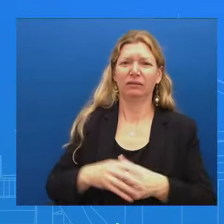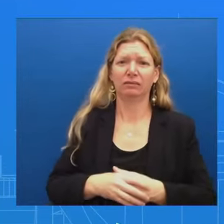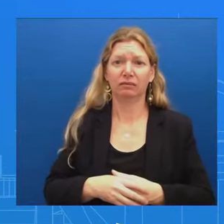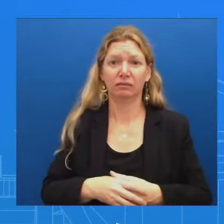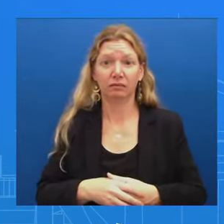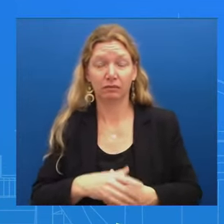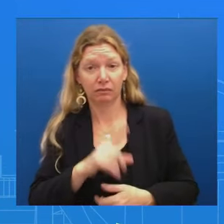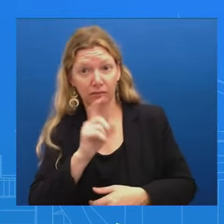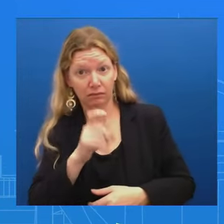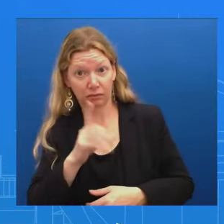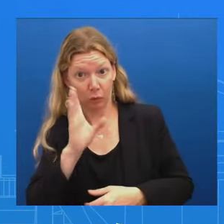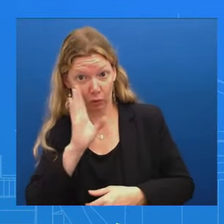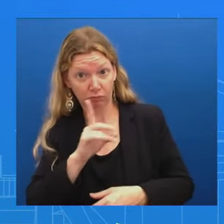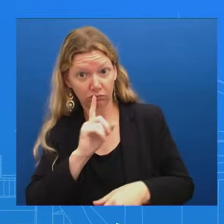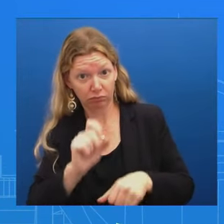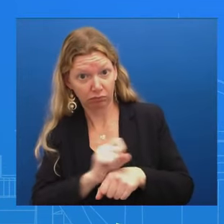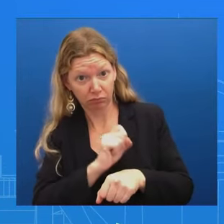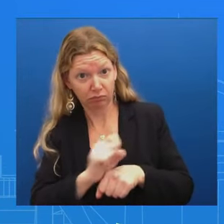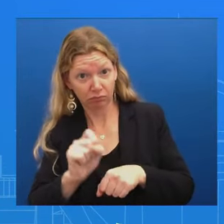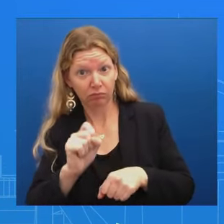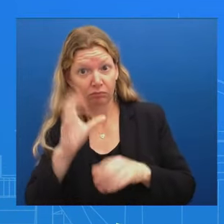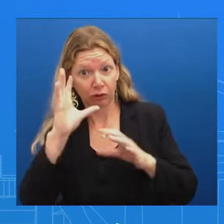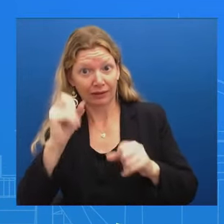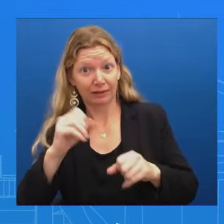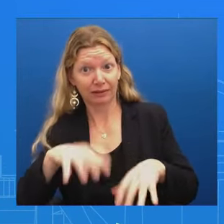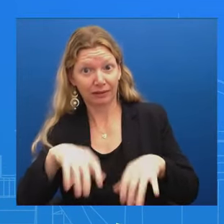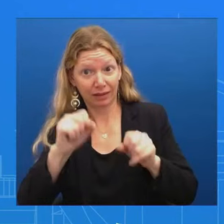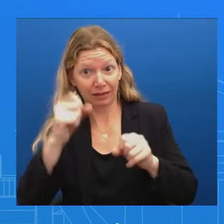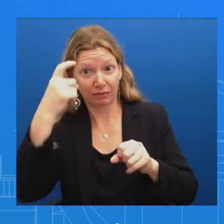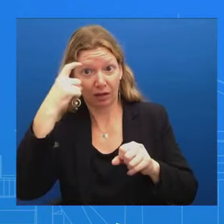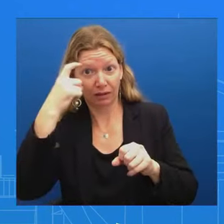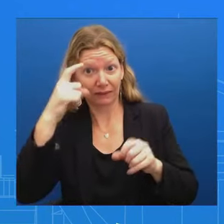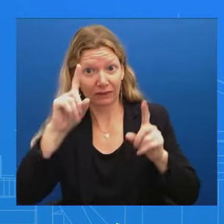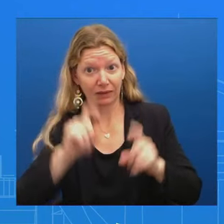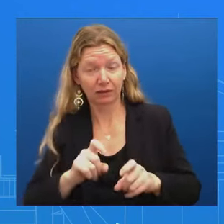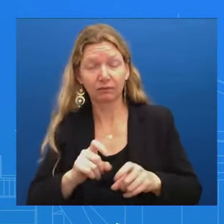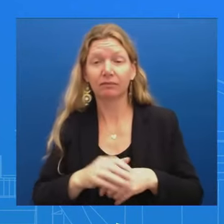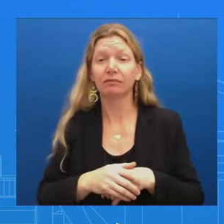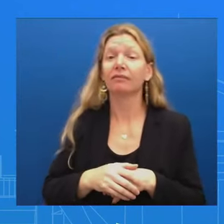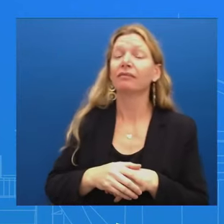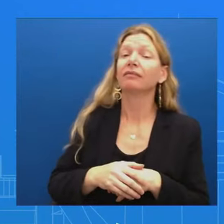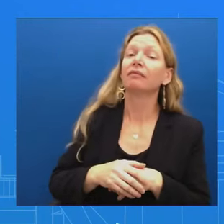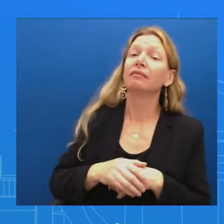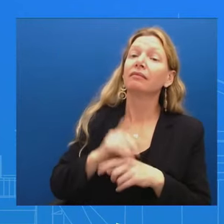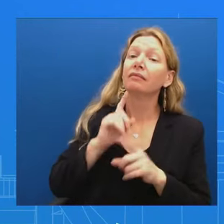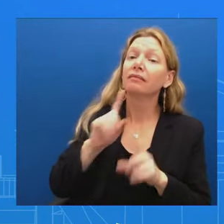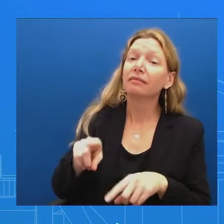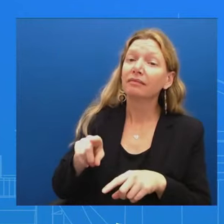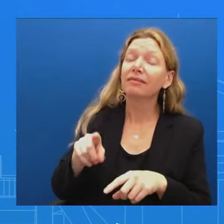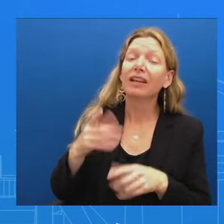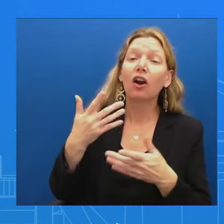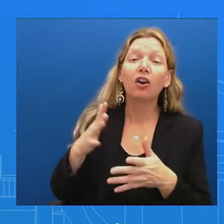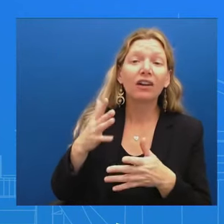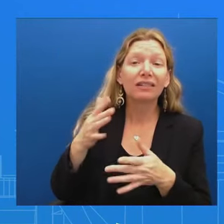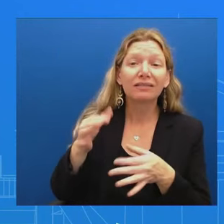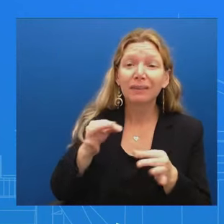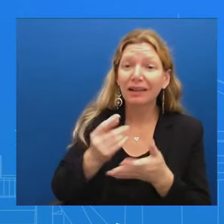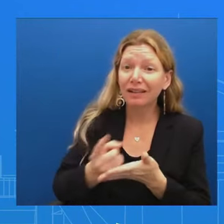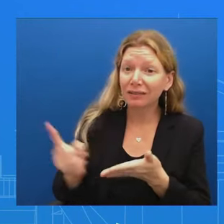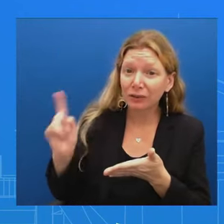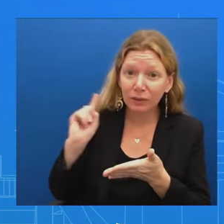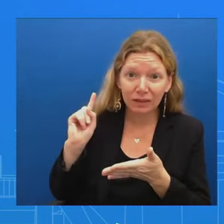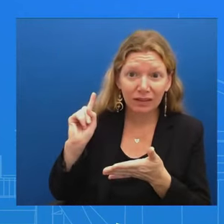I believe On Friday I have known this President since 2009 I He is not just